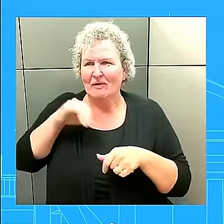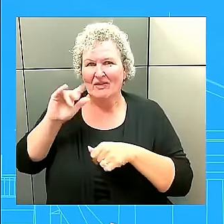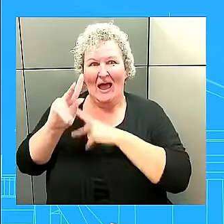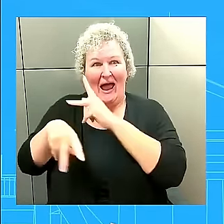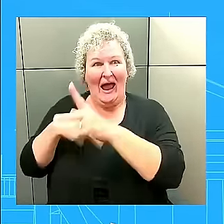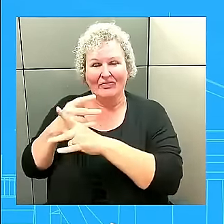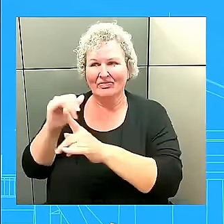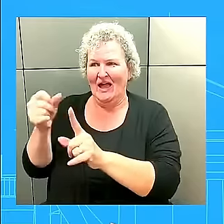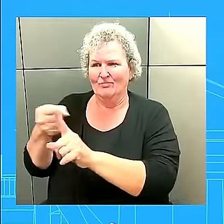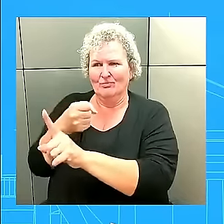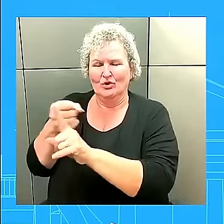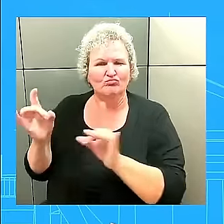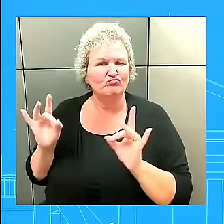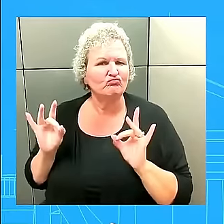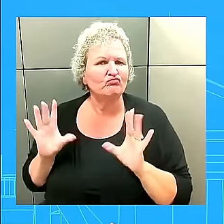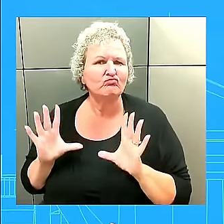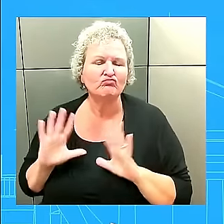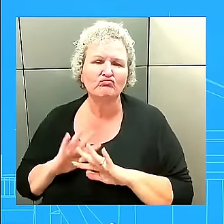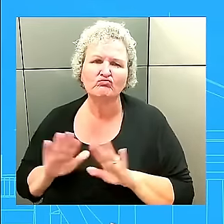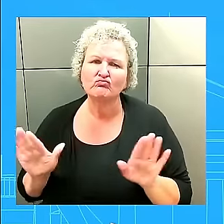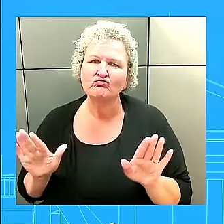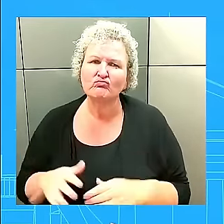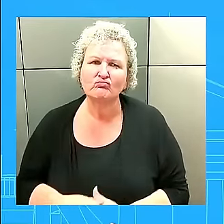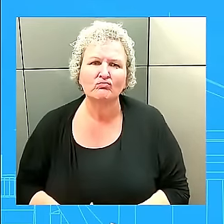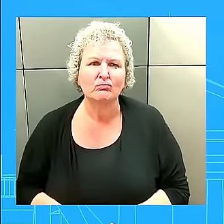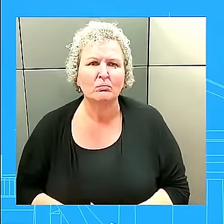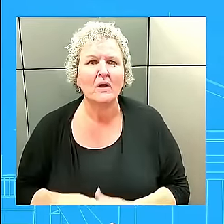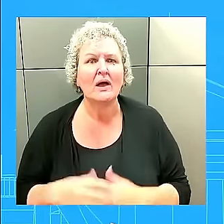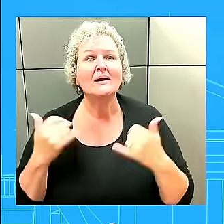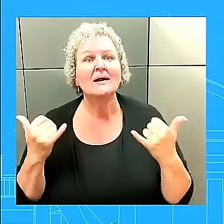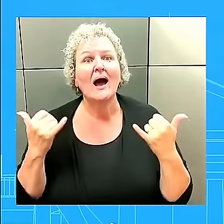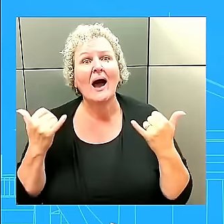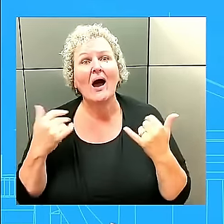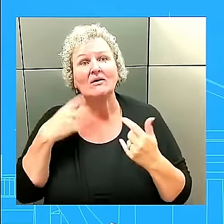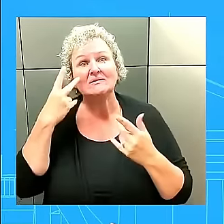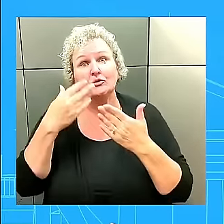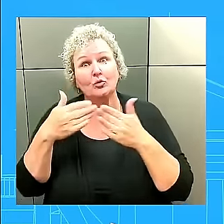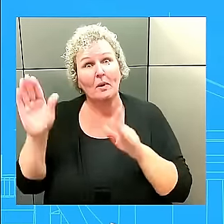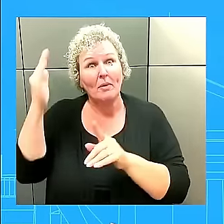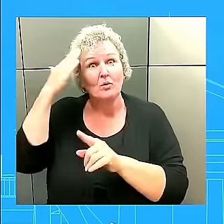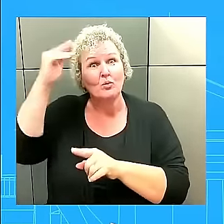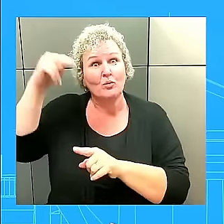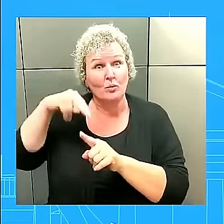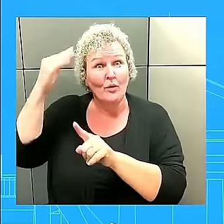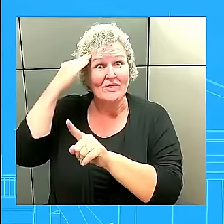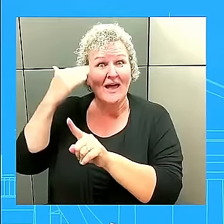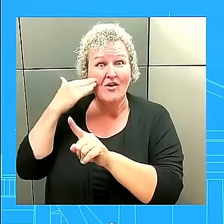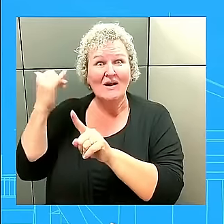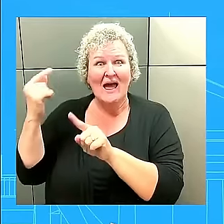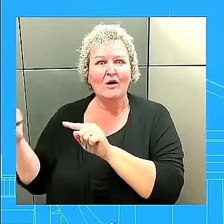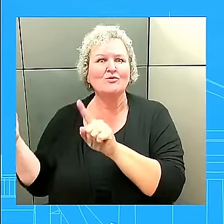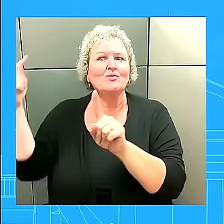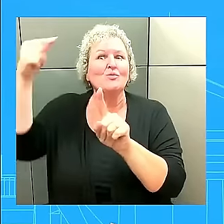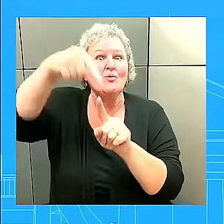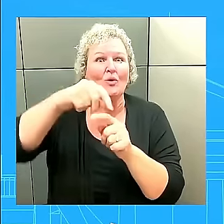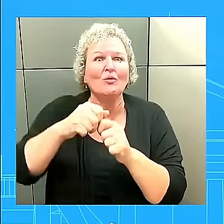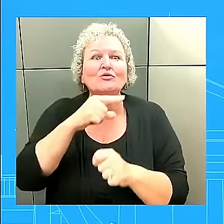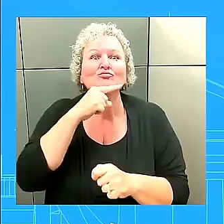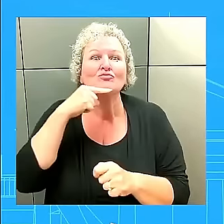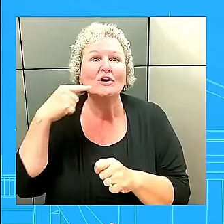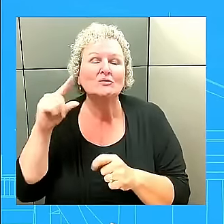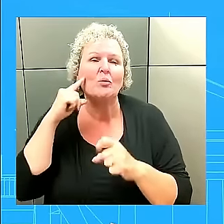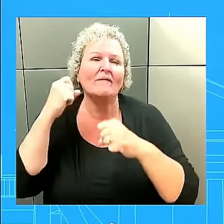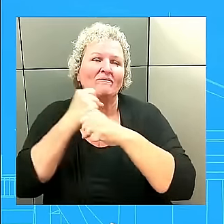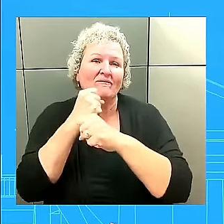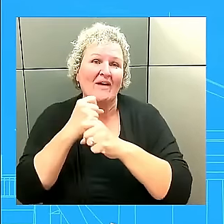have seen the public reporting indicating that North Korean soldiers are traveling to Russia to fight against Ukraine. We're working closely with our allies and